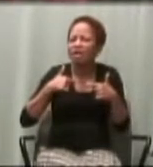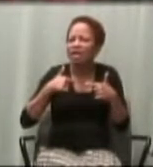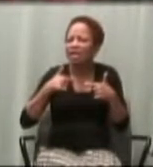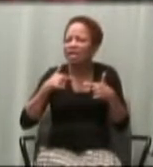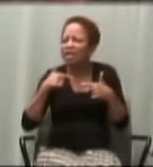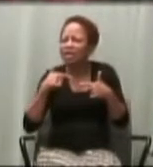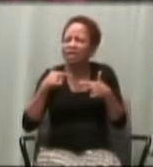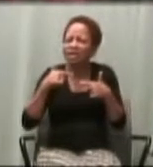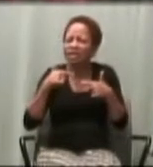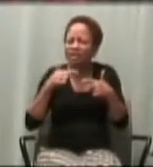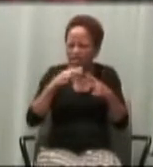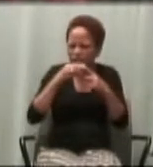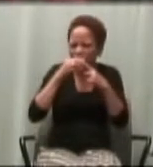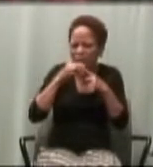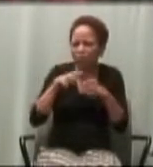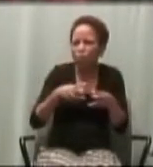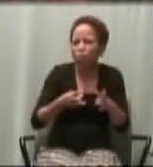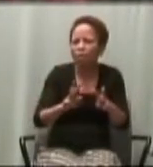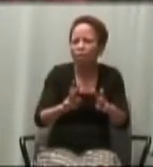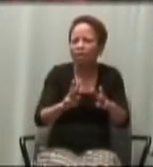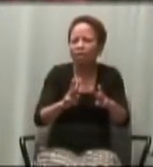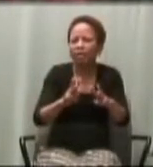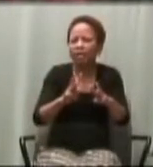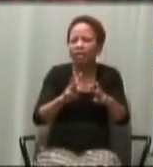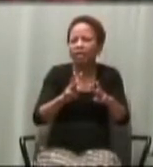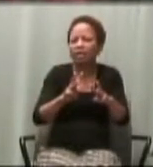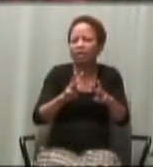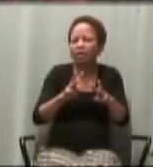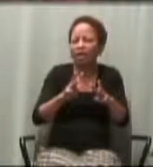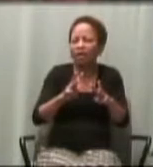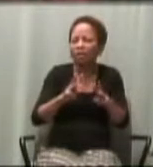to respond to God differently.